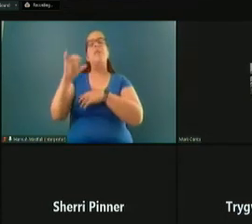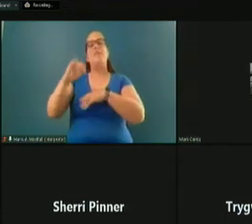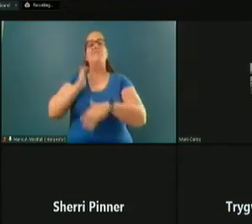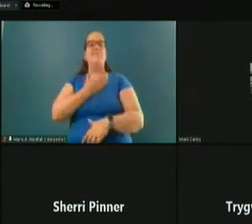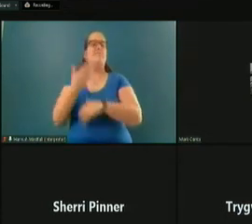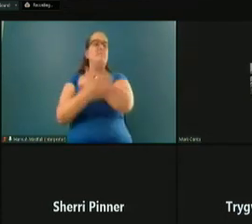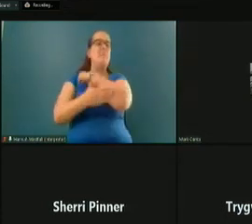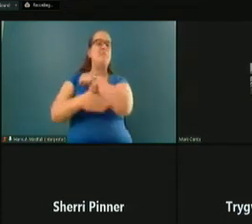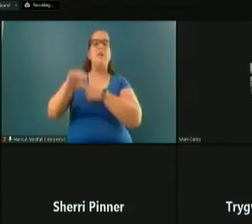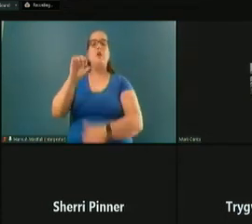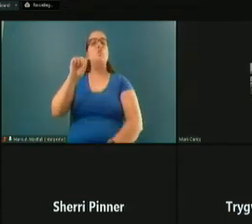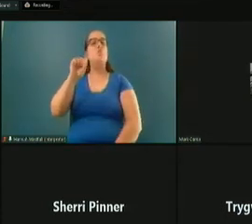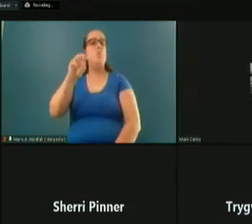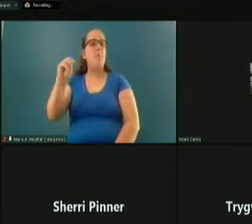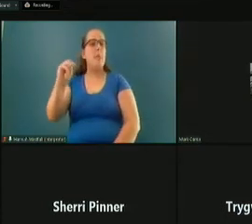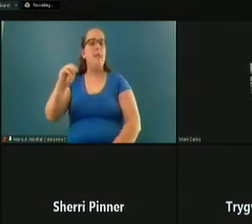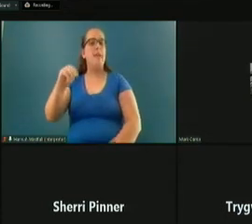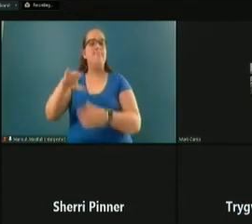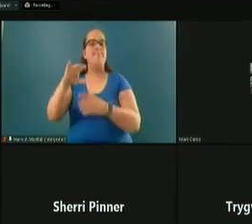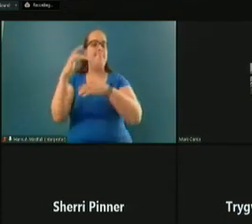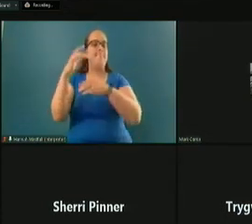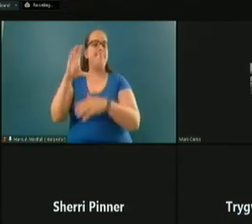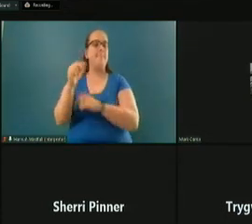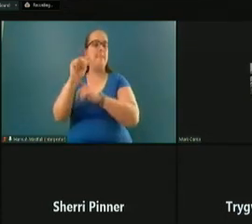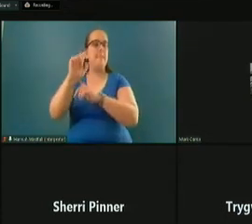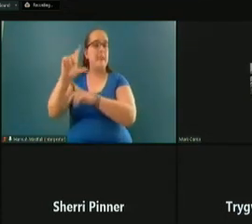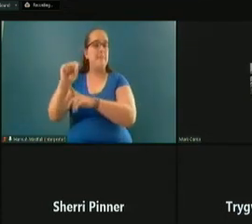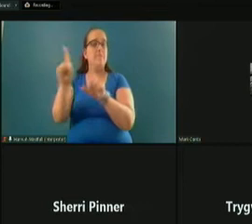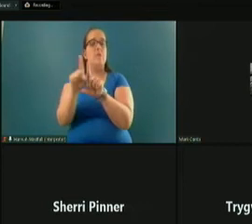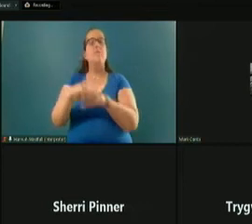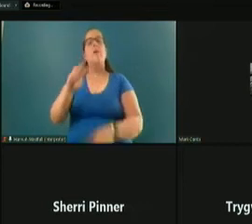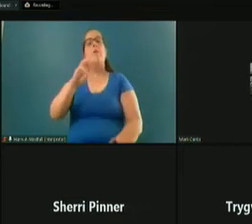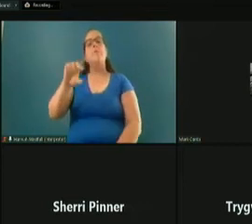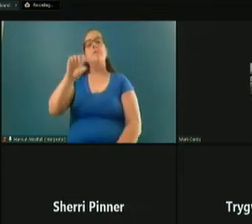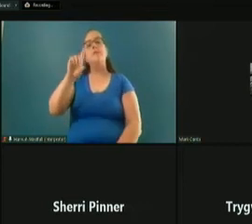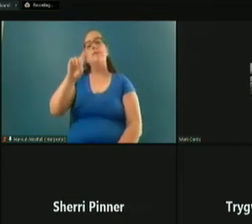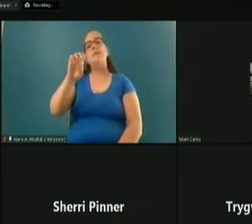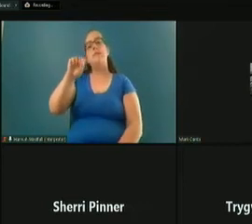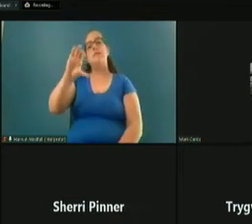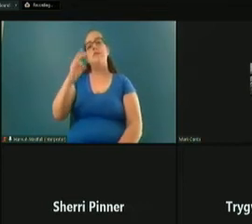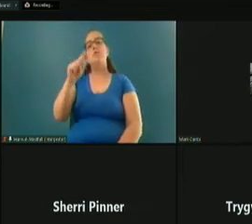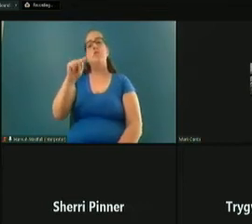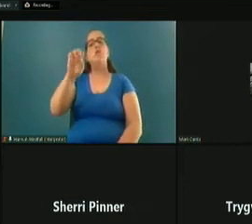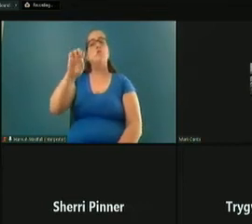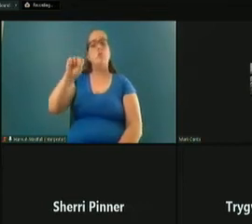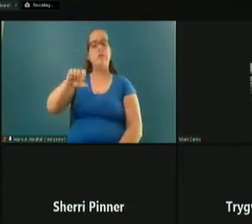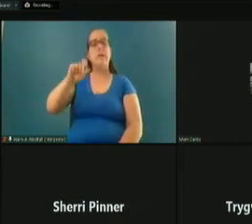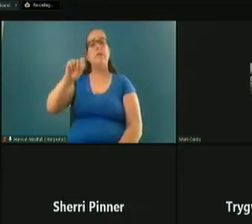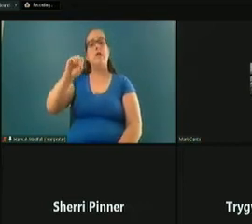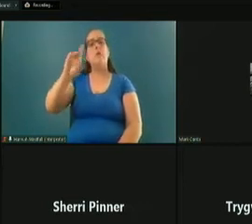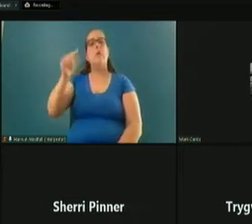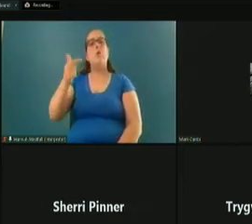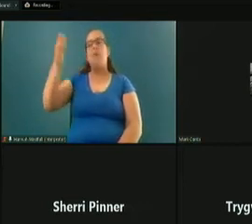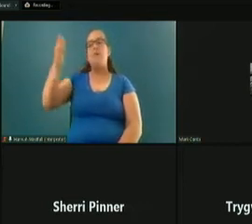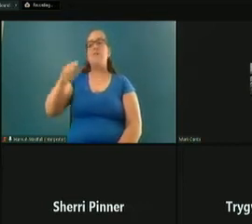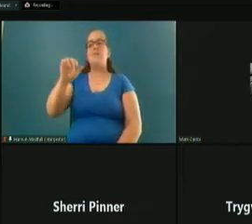after the fact also. The website is Deschutes.org slash administrator. During this session